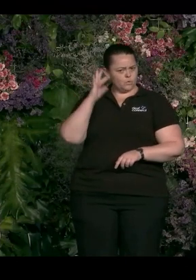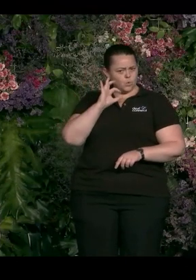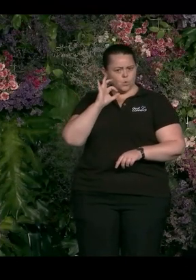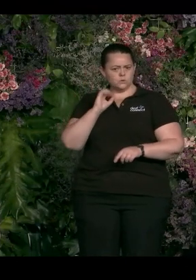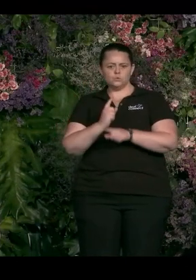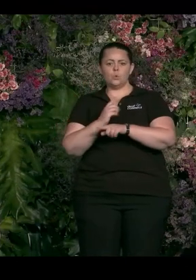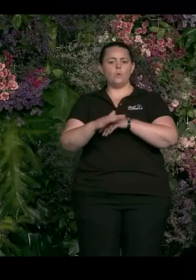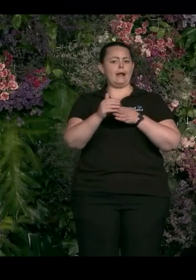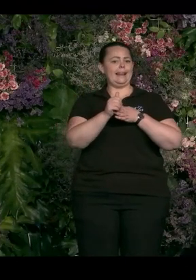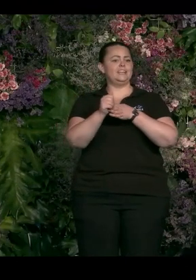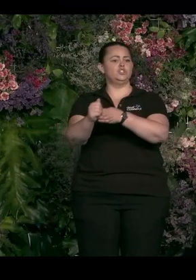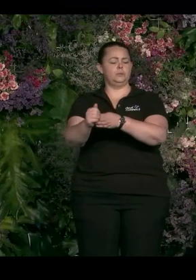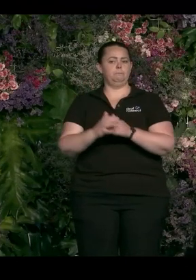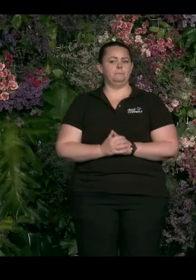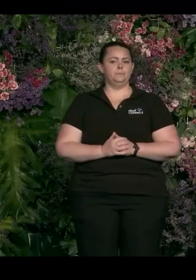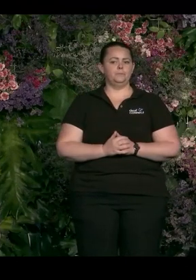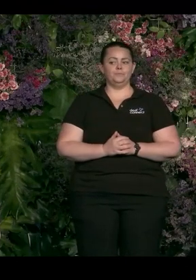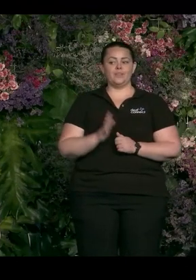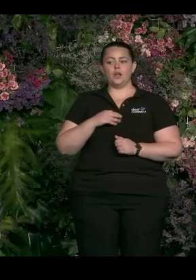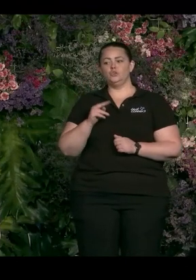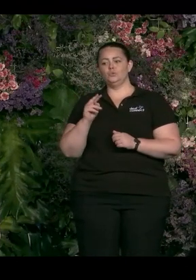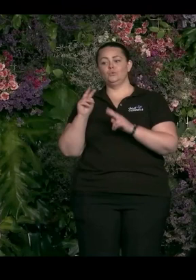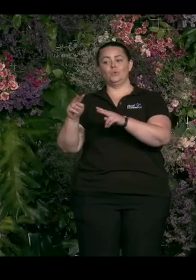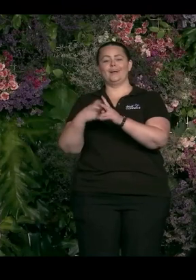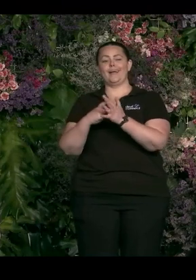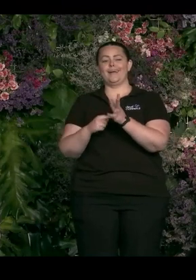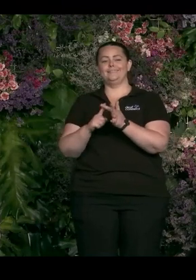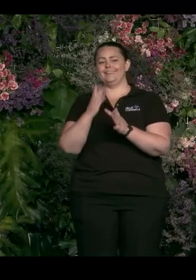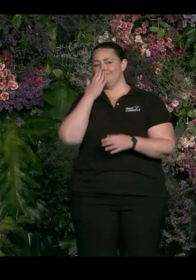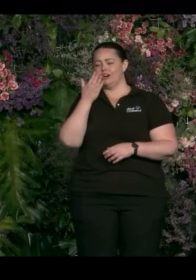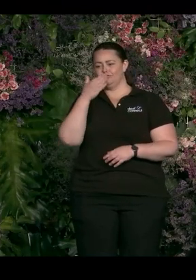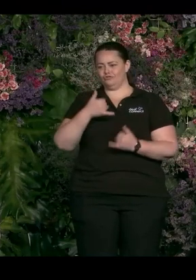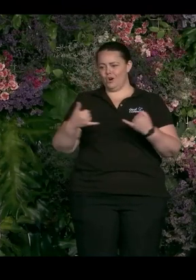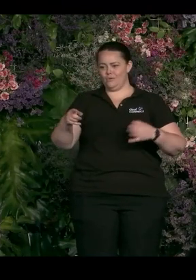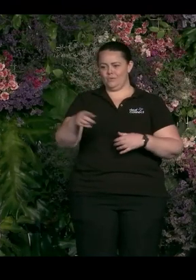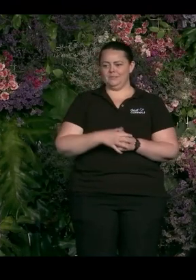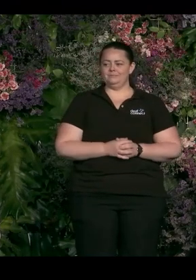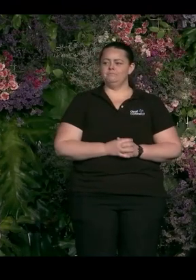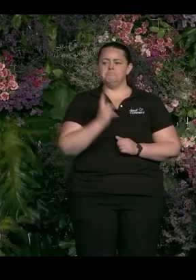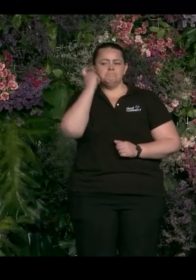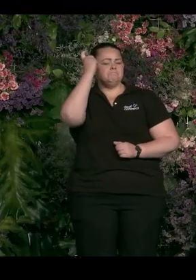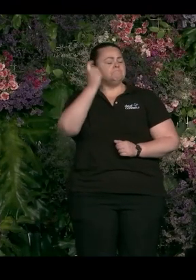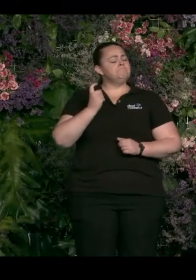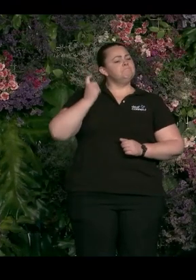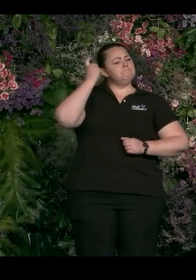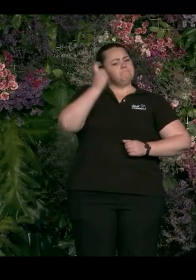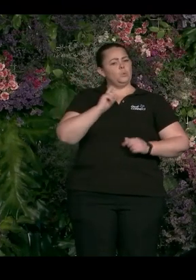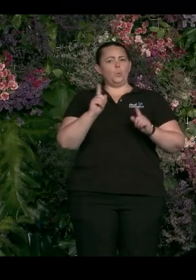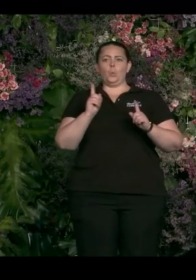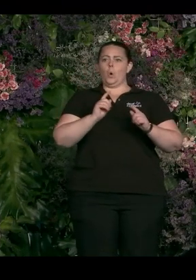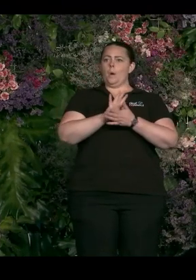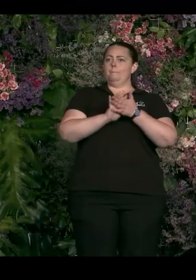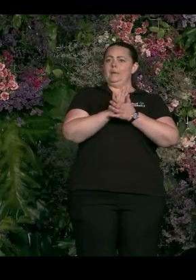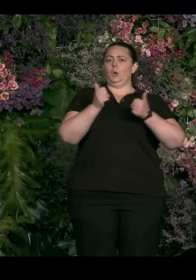and you pointed out Kate Foy in the front row there. What do you consider, and for you, what is good